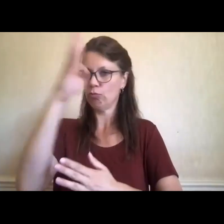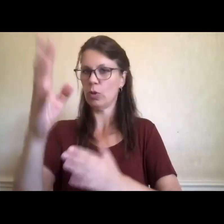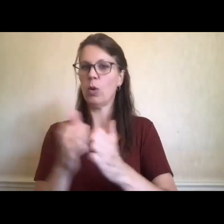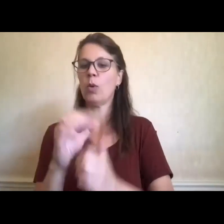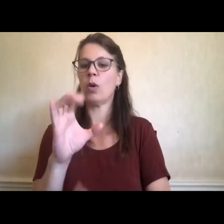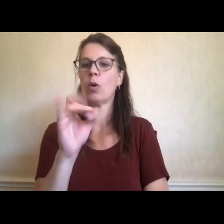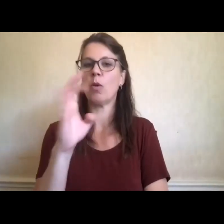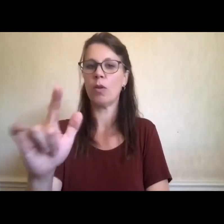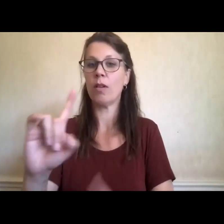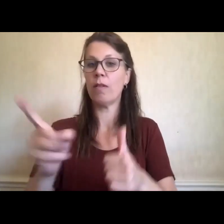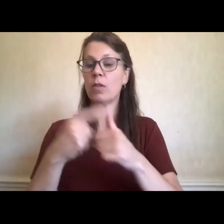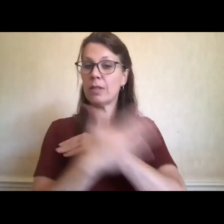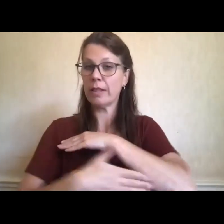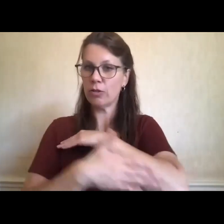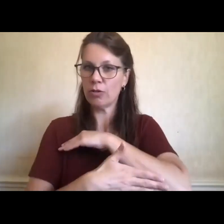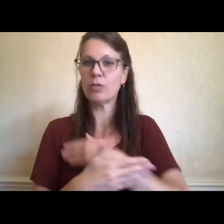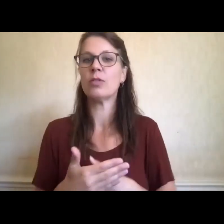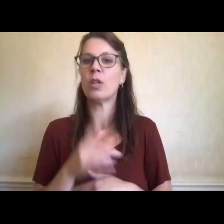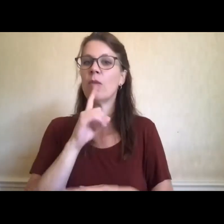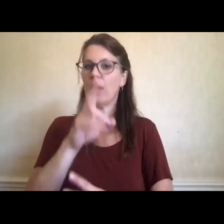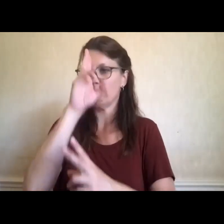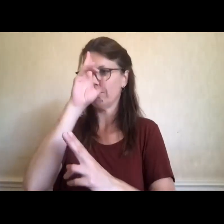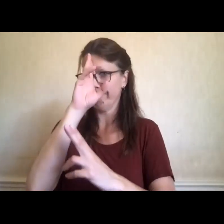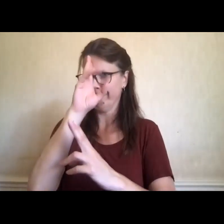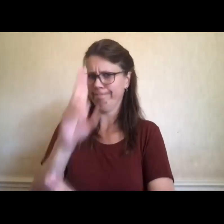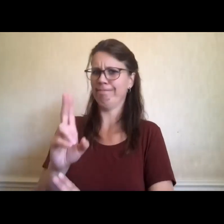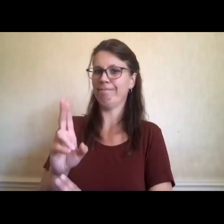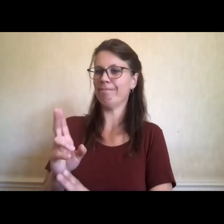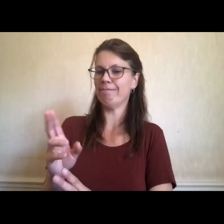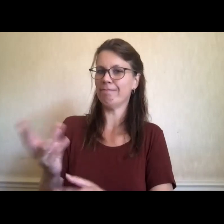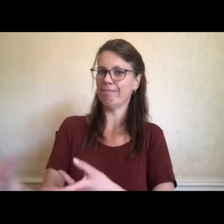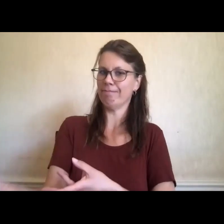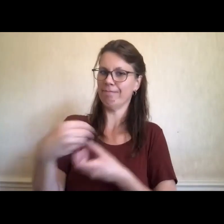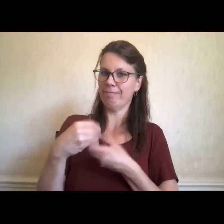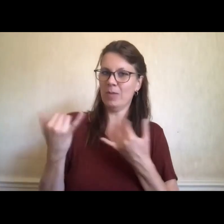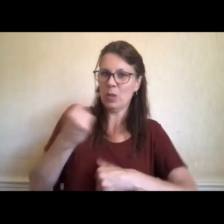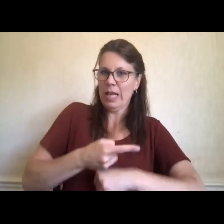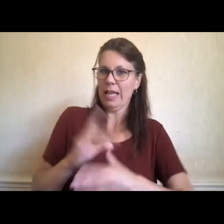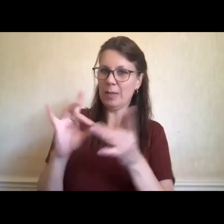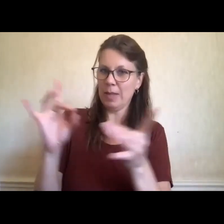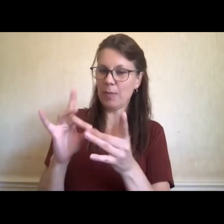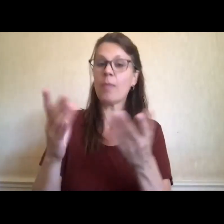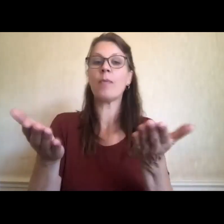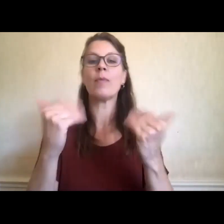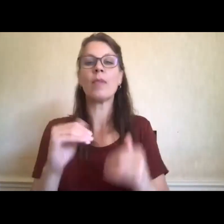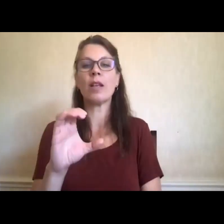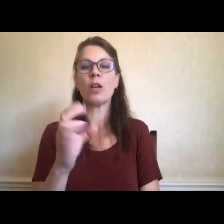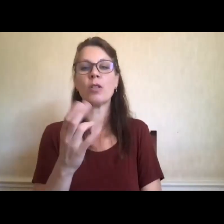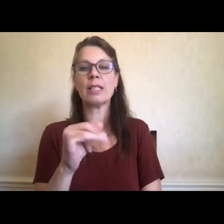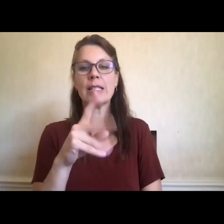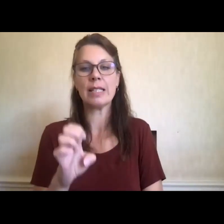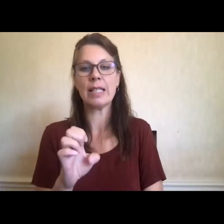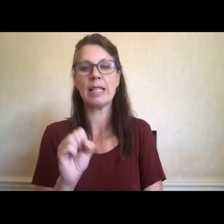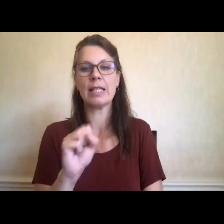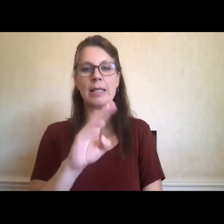First Nations. Really honored to have Frank with us today. We also have Christine Smith-Martin,